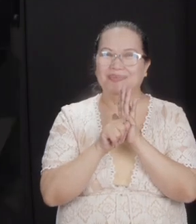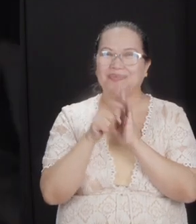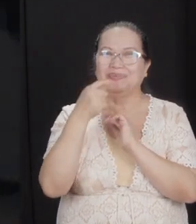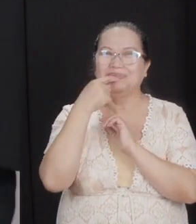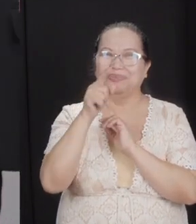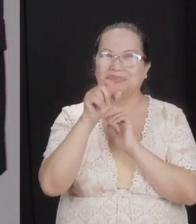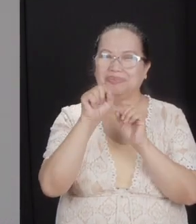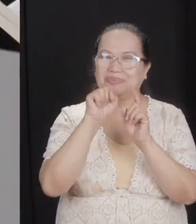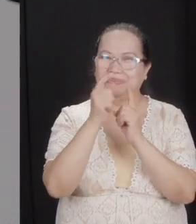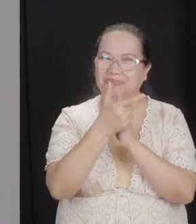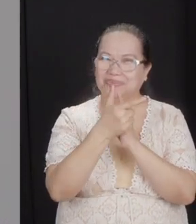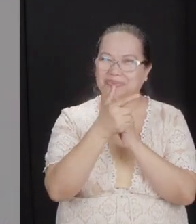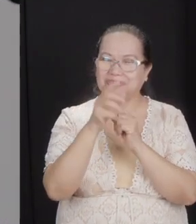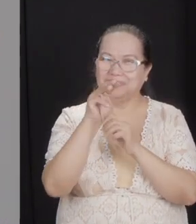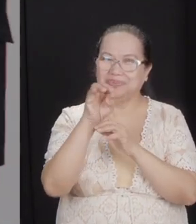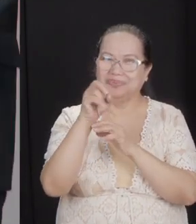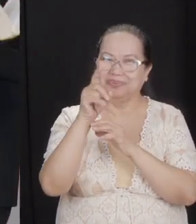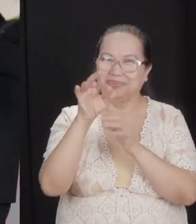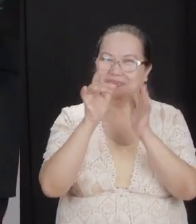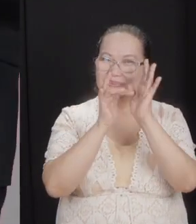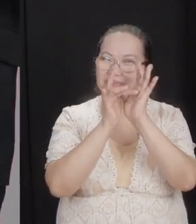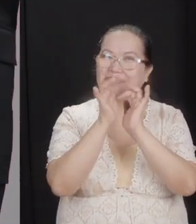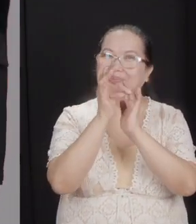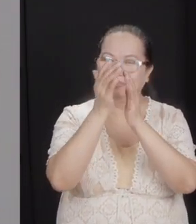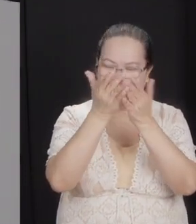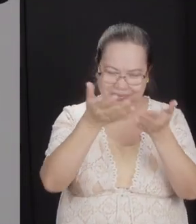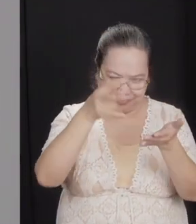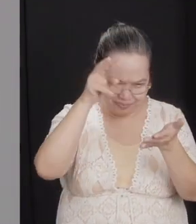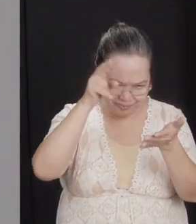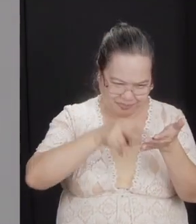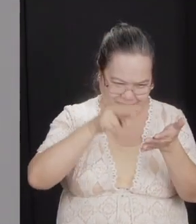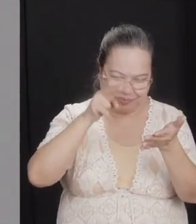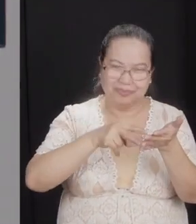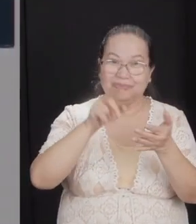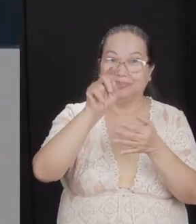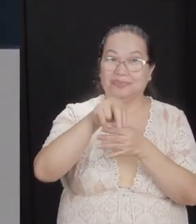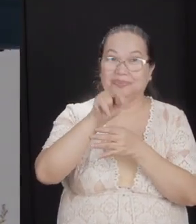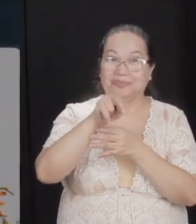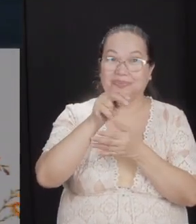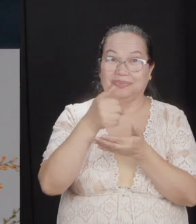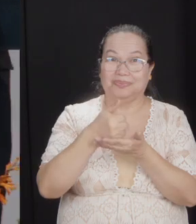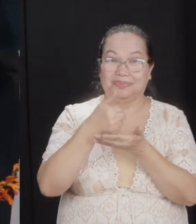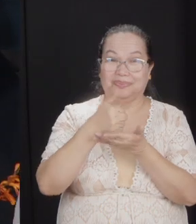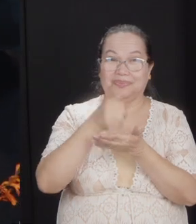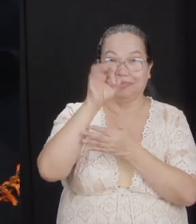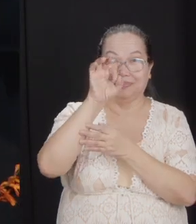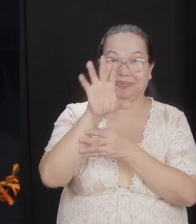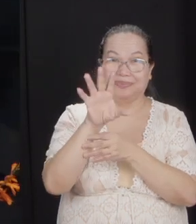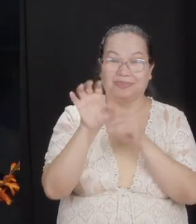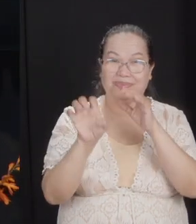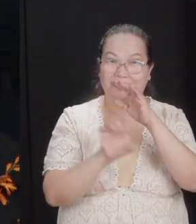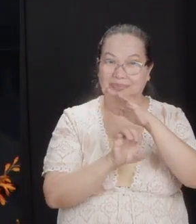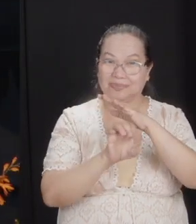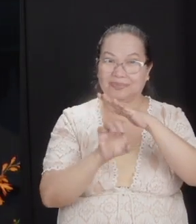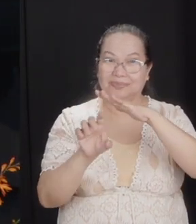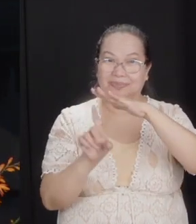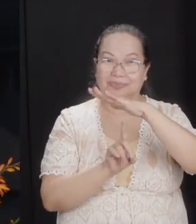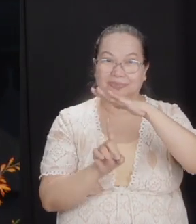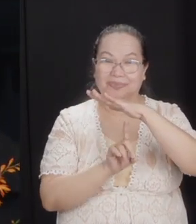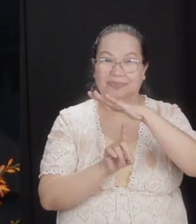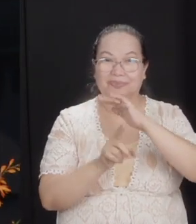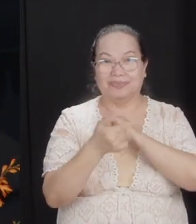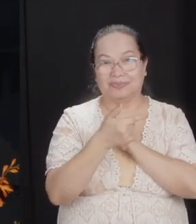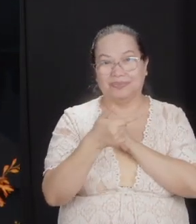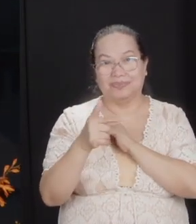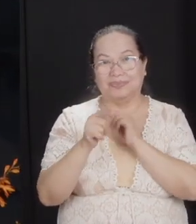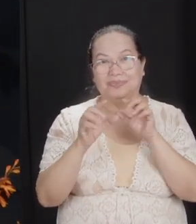social media. Consult the Word of God. And if you need help, you have pastors, you have elders, you have deacons and growth group